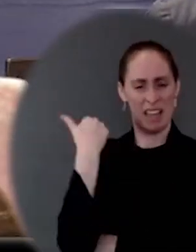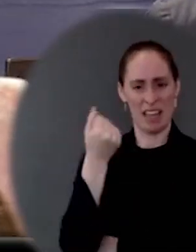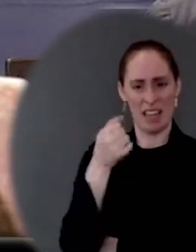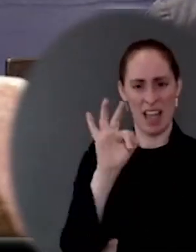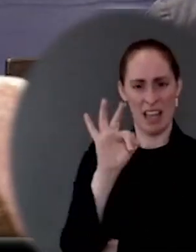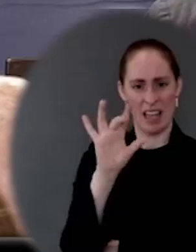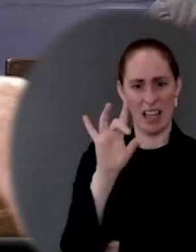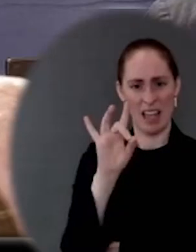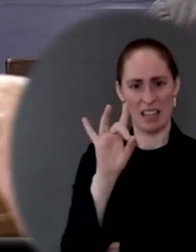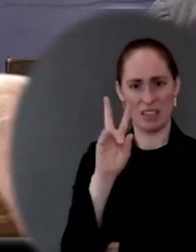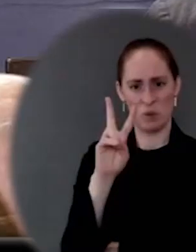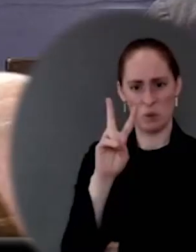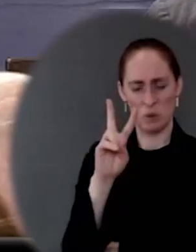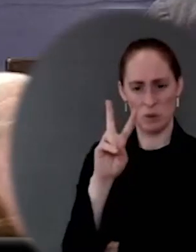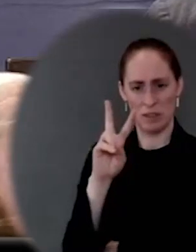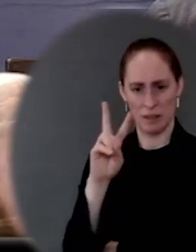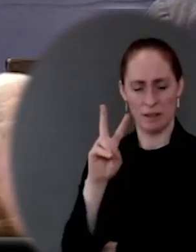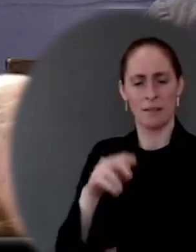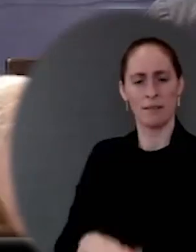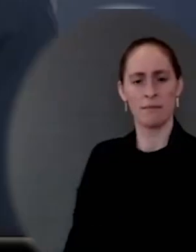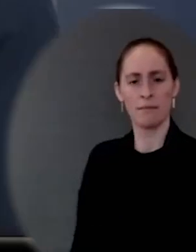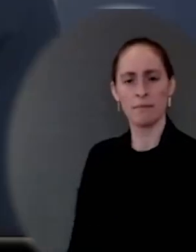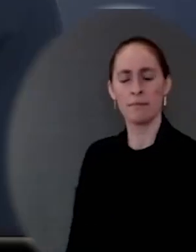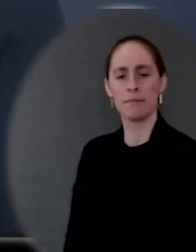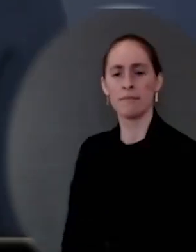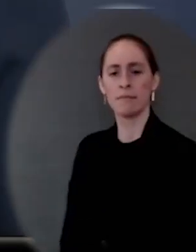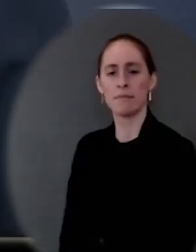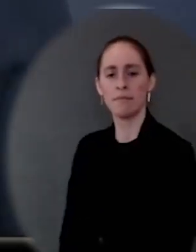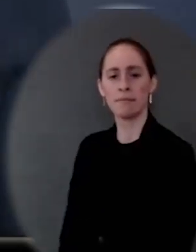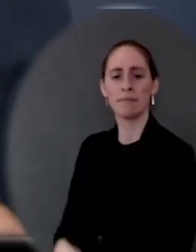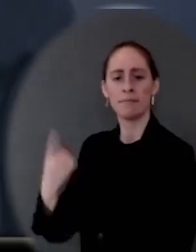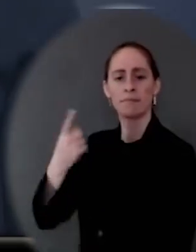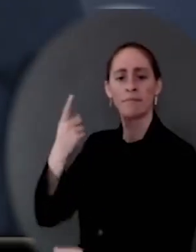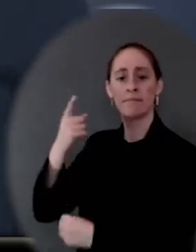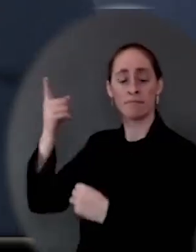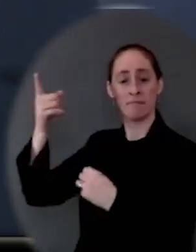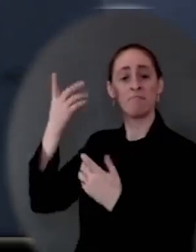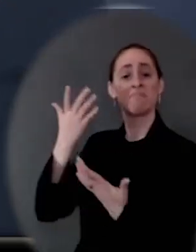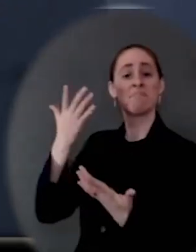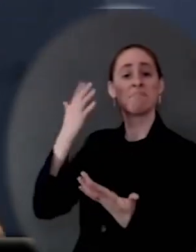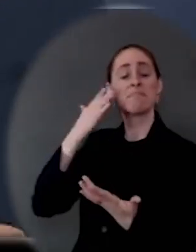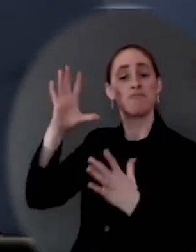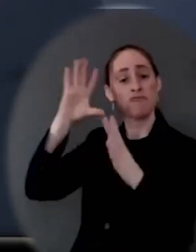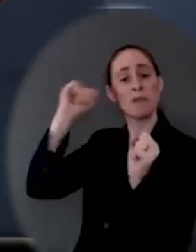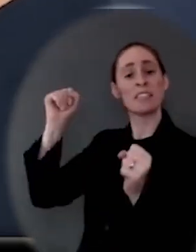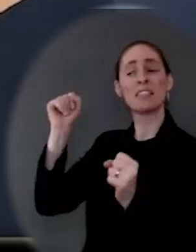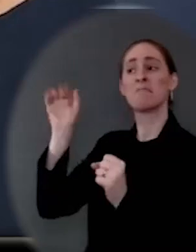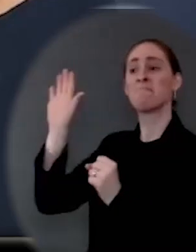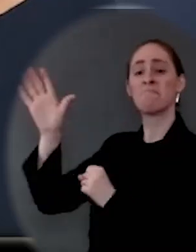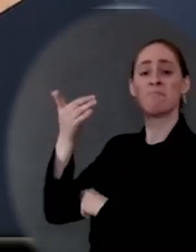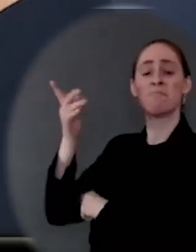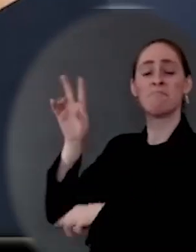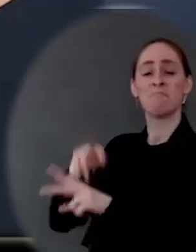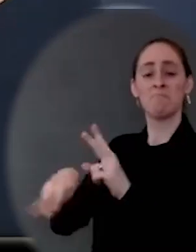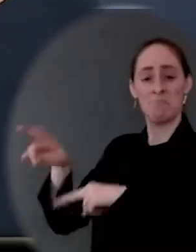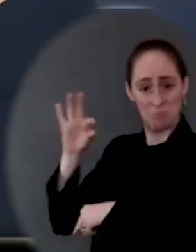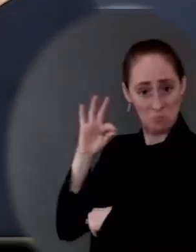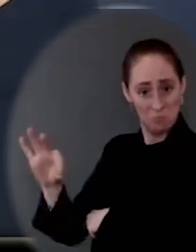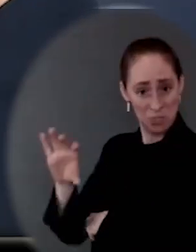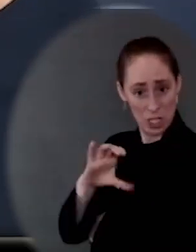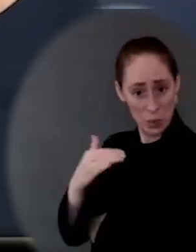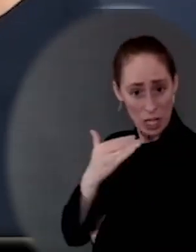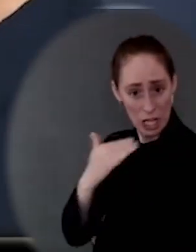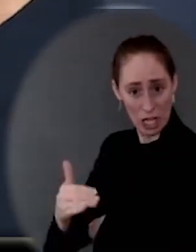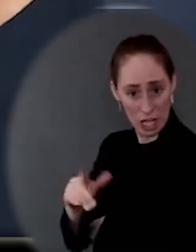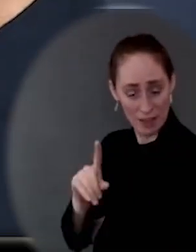does the President give himself on his handling the economy? Ms. I think every President I've ever worked for — I've only worked for two, but they try not